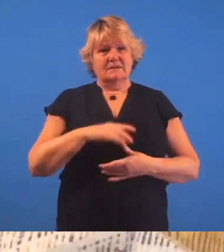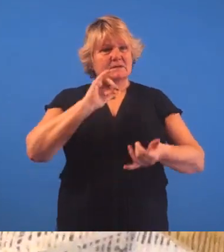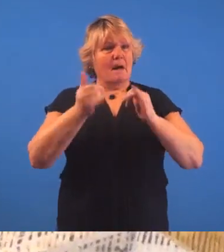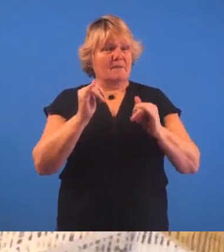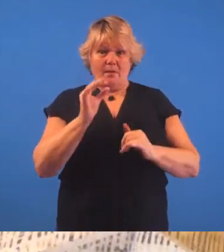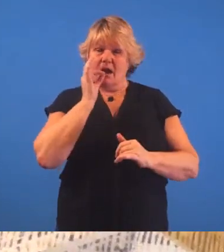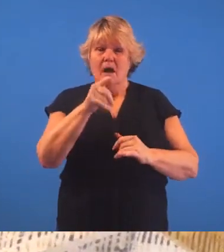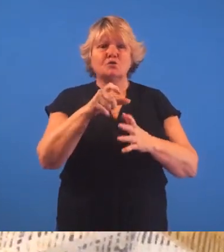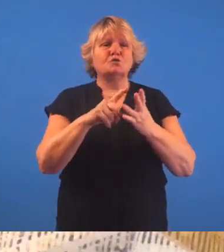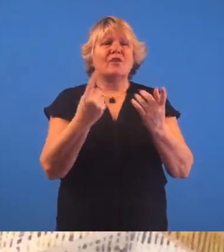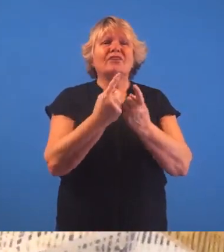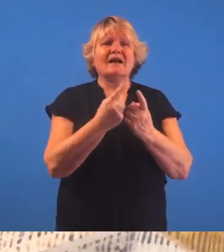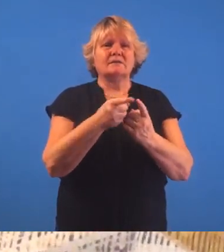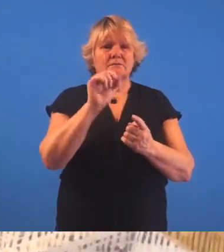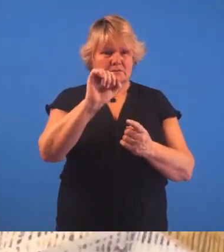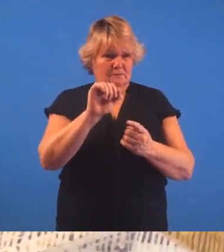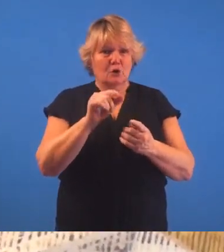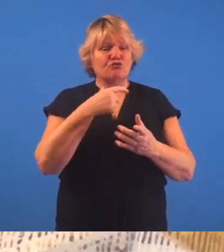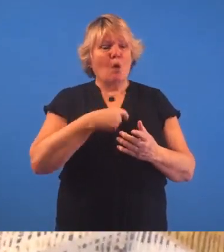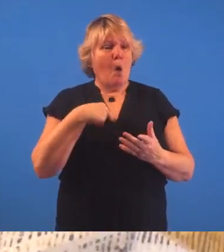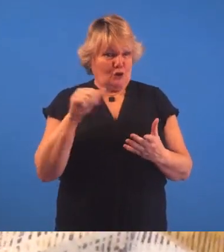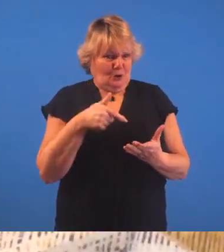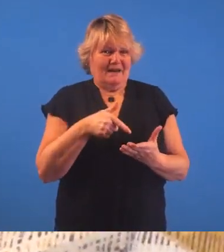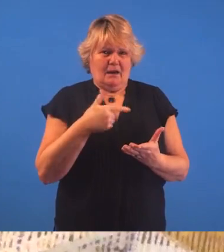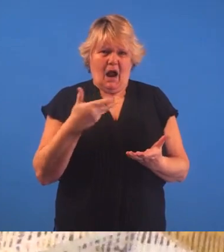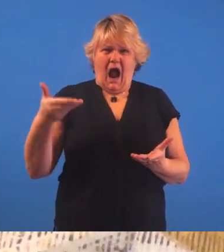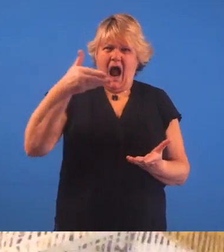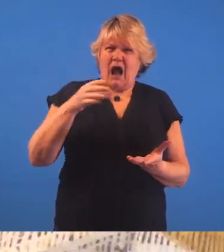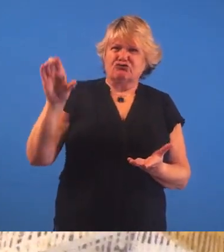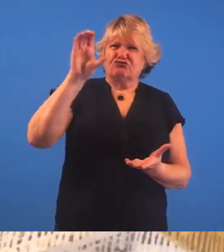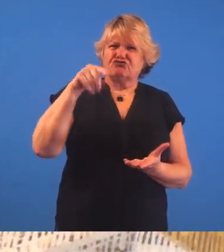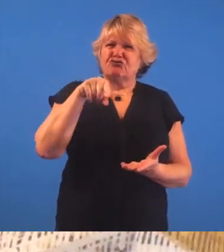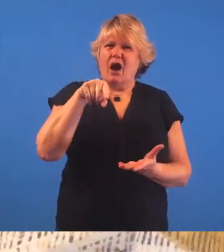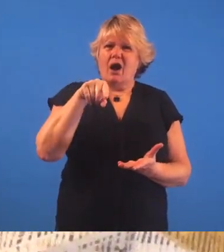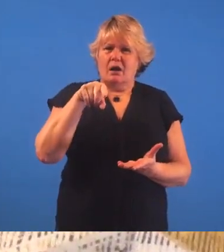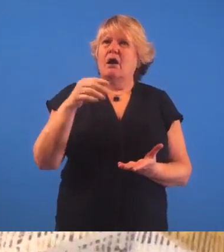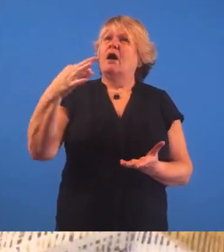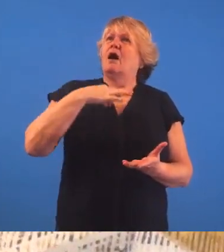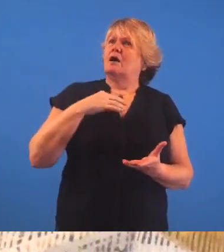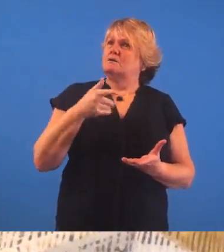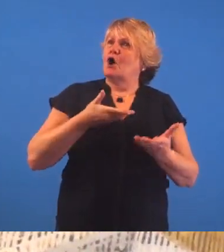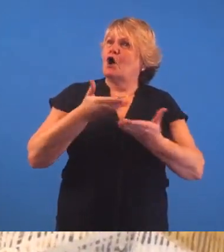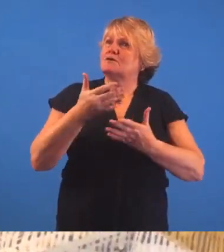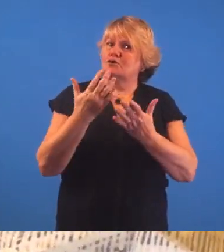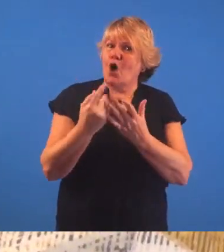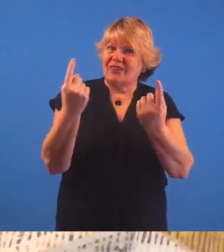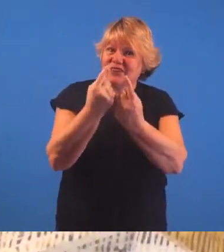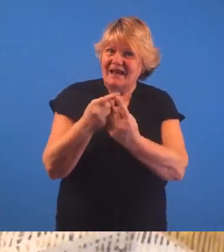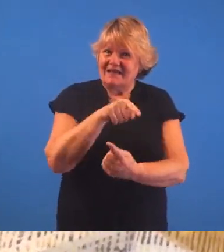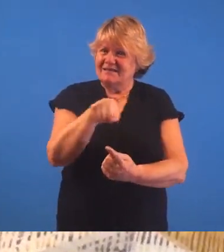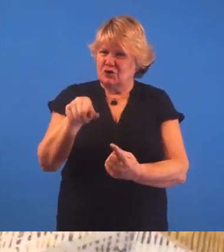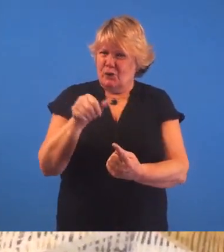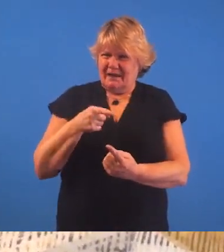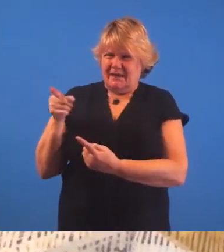Sometimes you might ask to be to do things that are really above your role and you might be asked to consult on